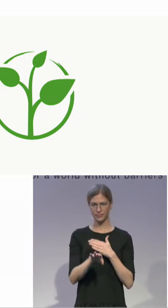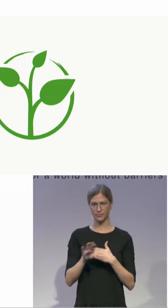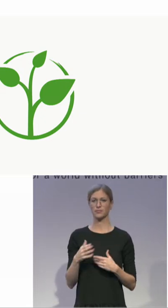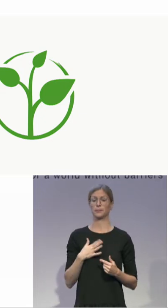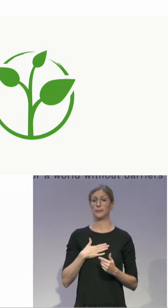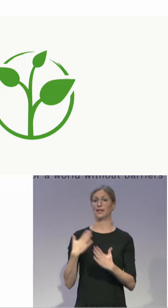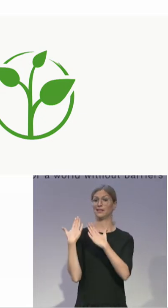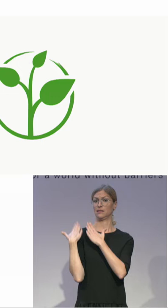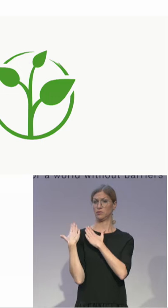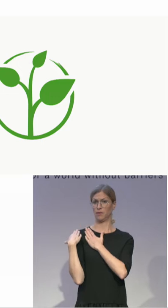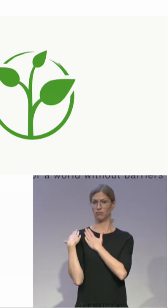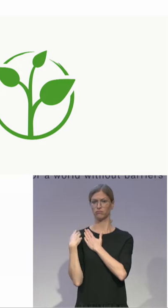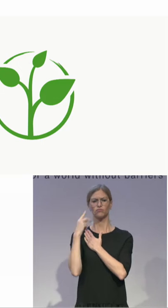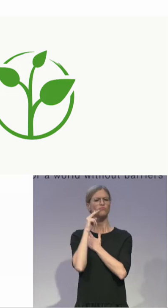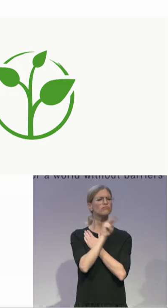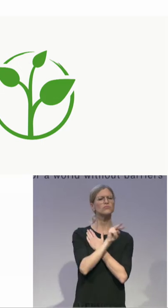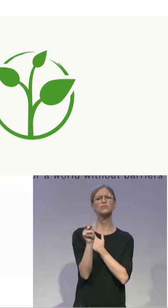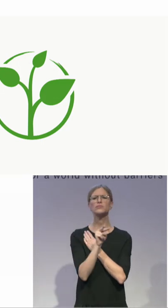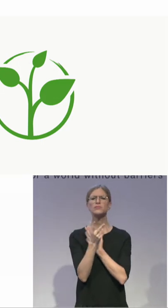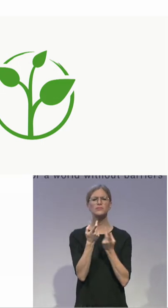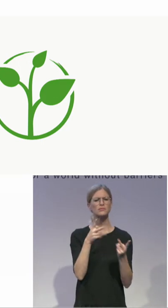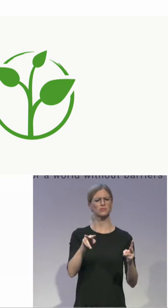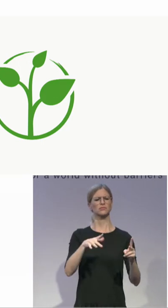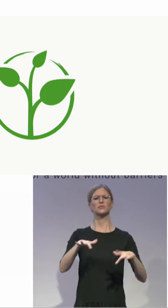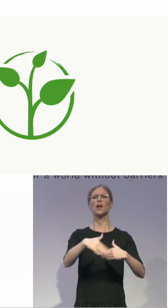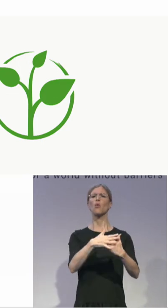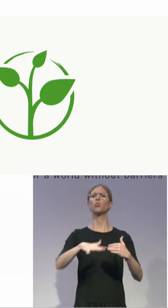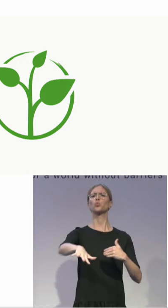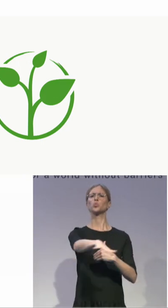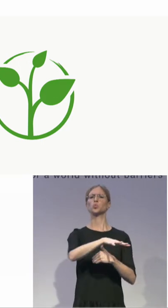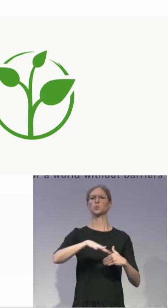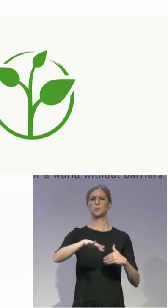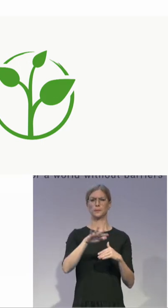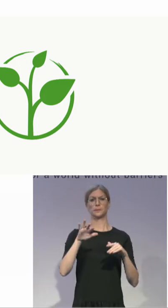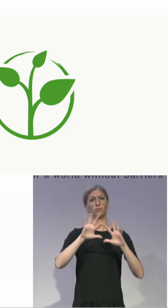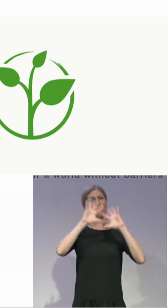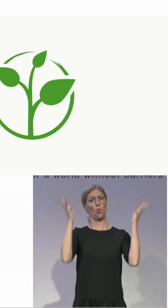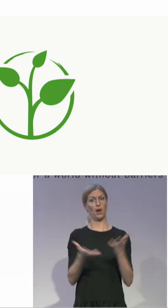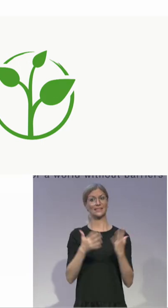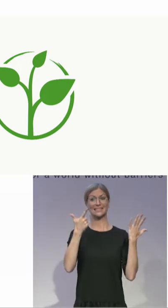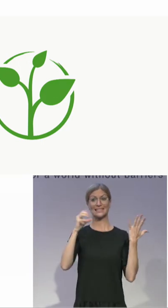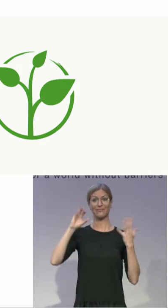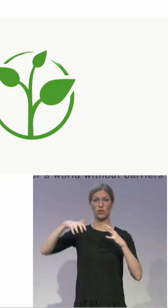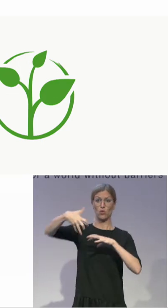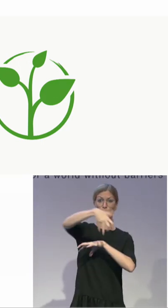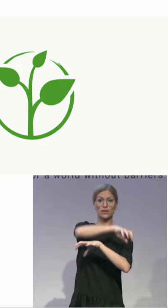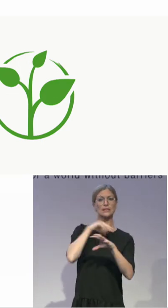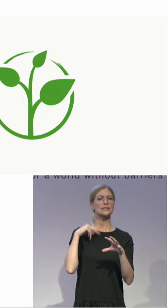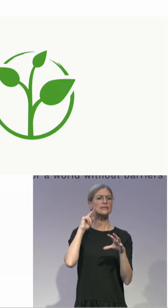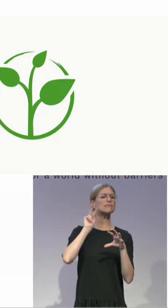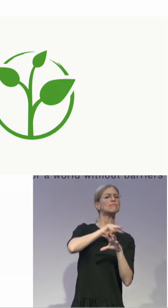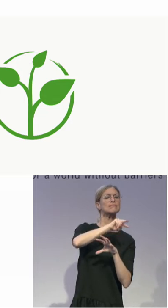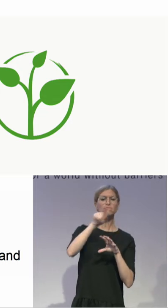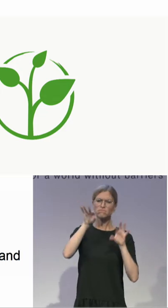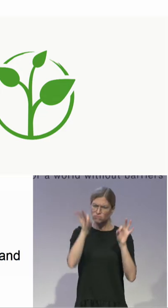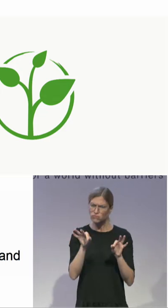disabilities in JDC worldwide. We work in 70 countries around the world, and we try to make them as inclusive as possible. Thank you.